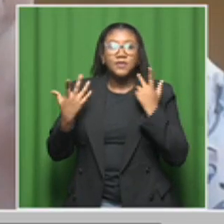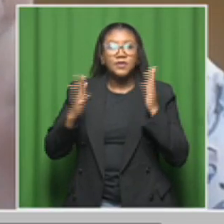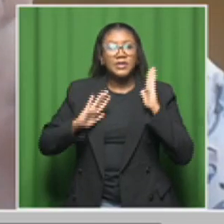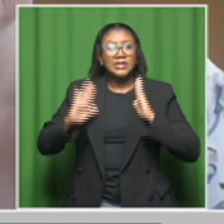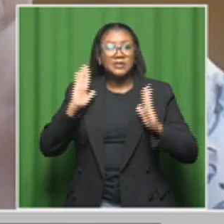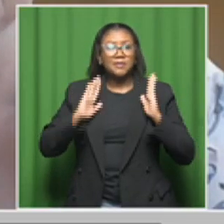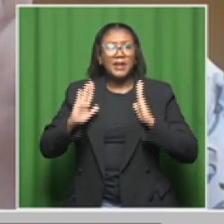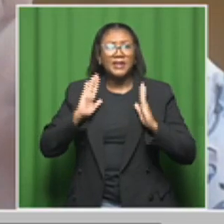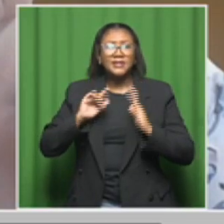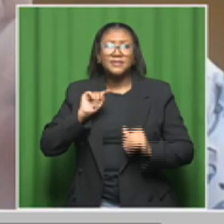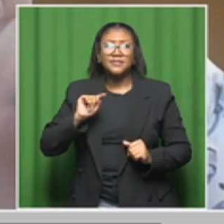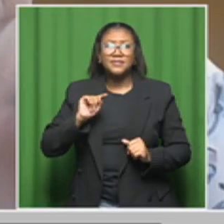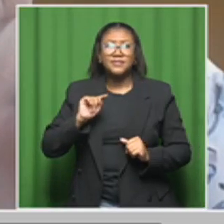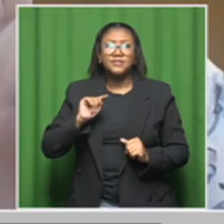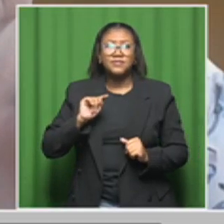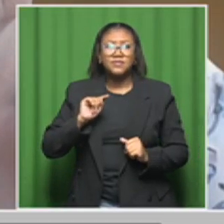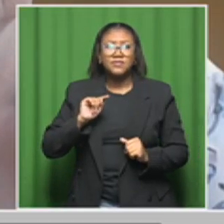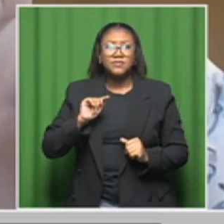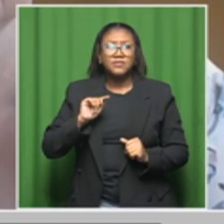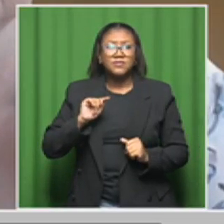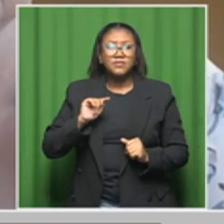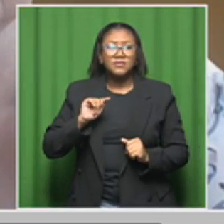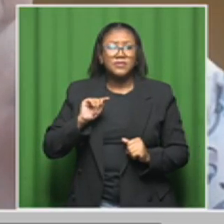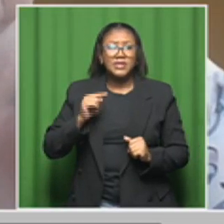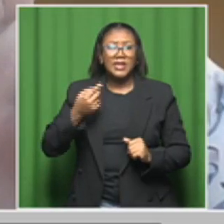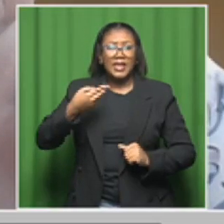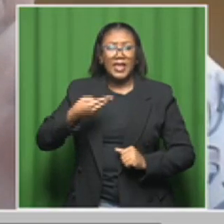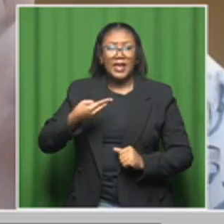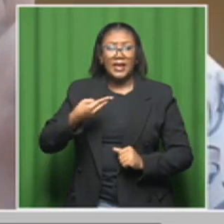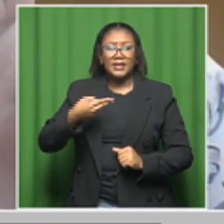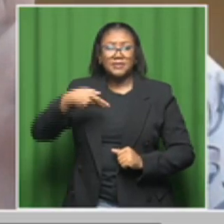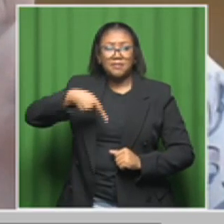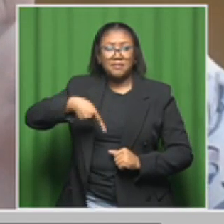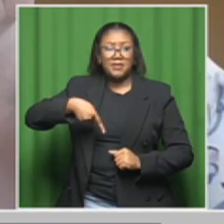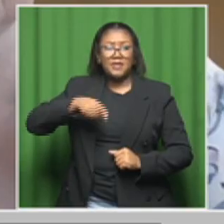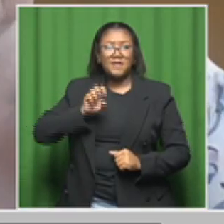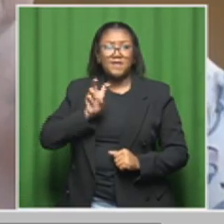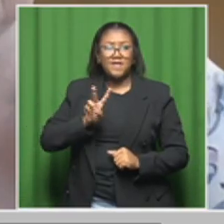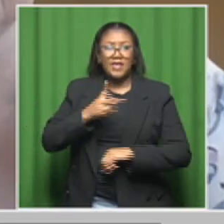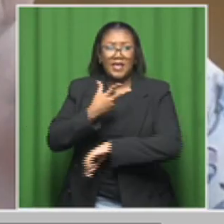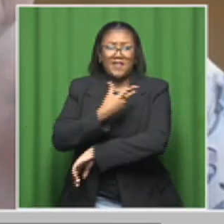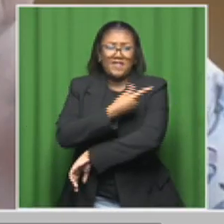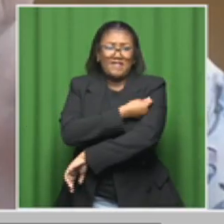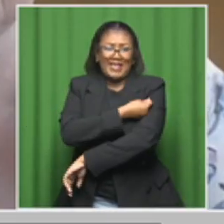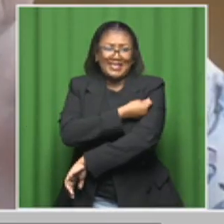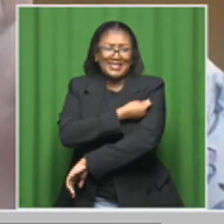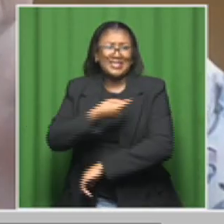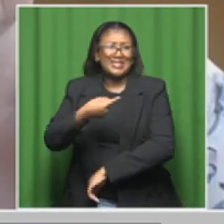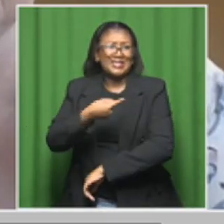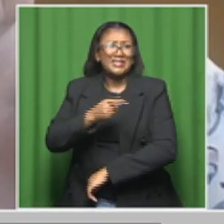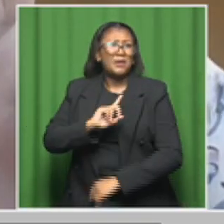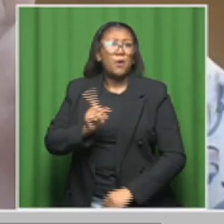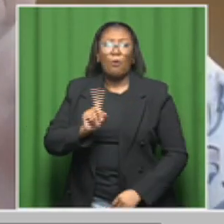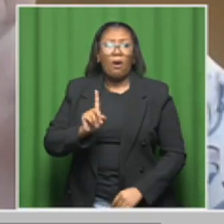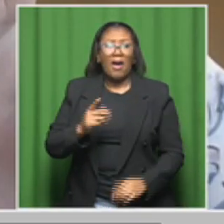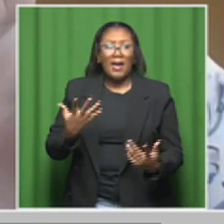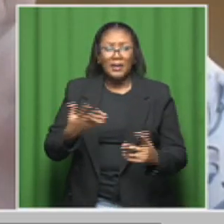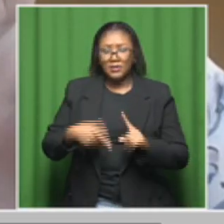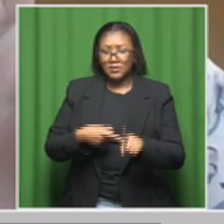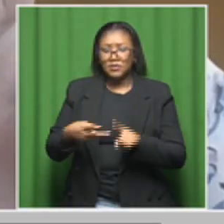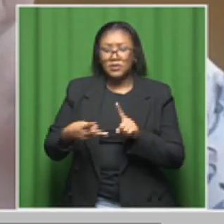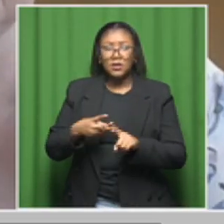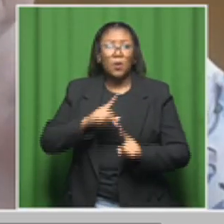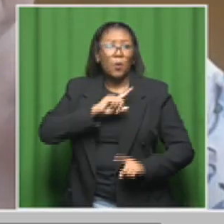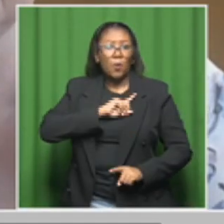explaining to us what the HPV vaccine is and why it is administered to pre